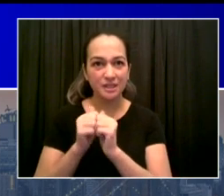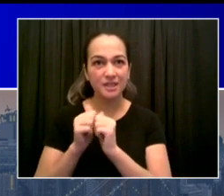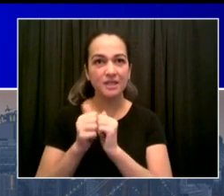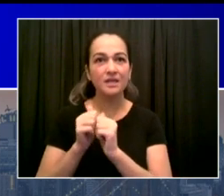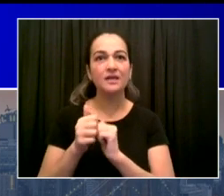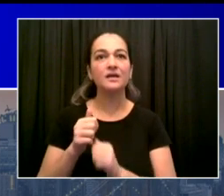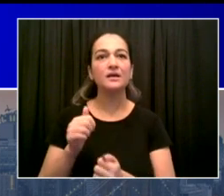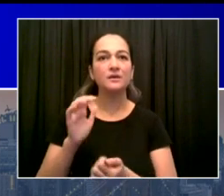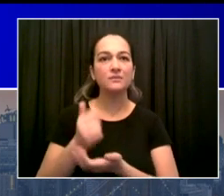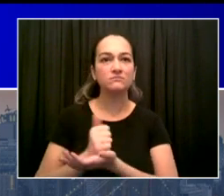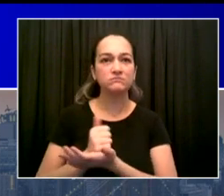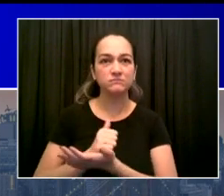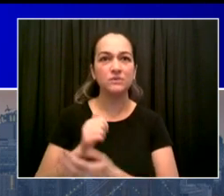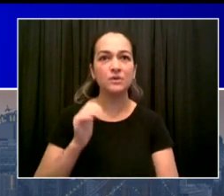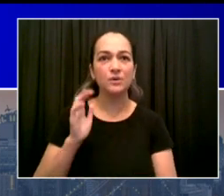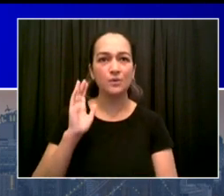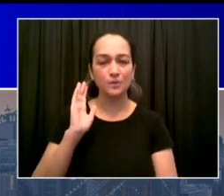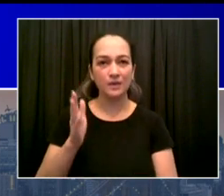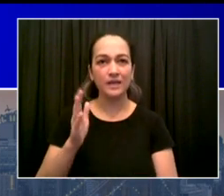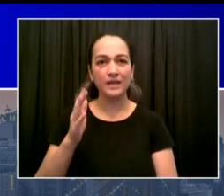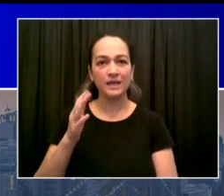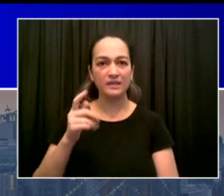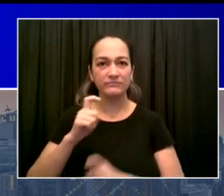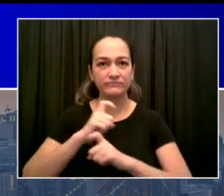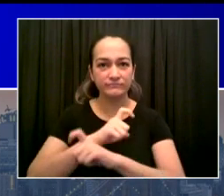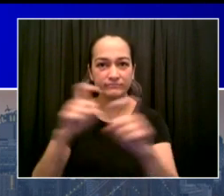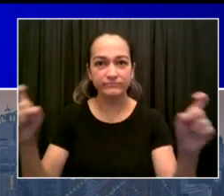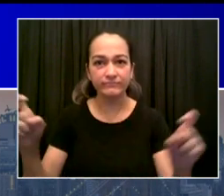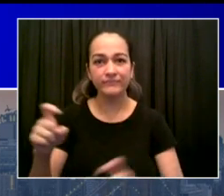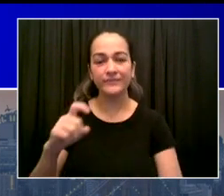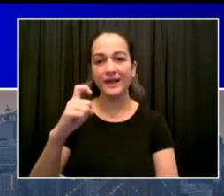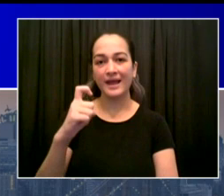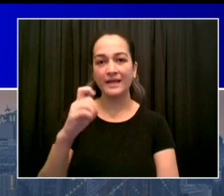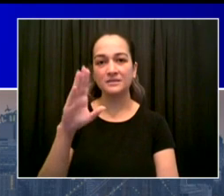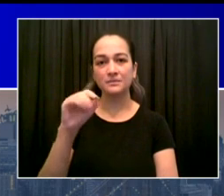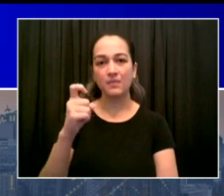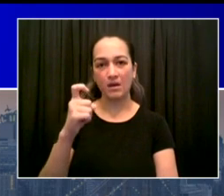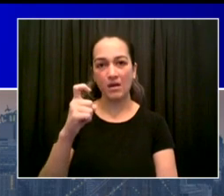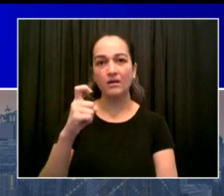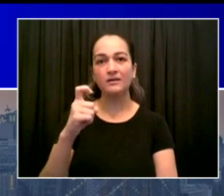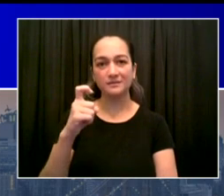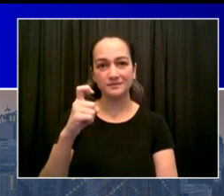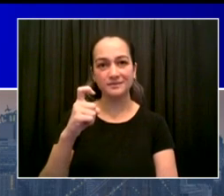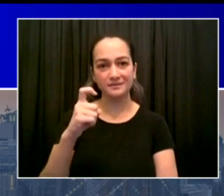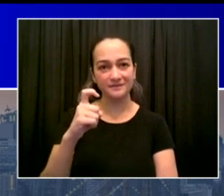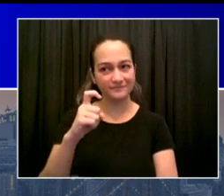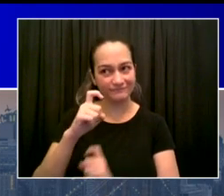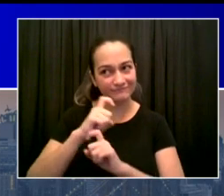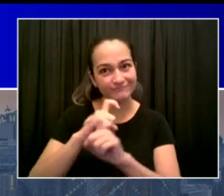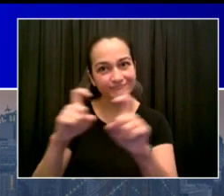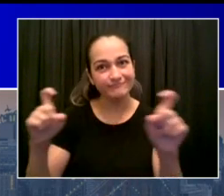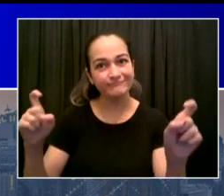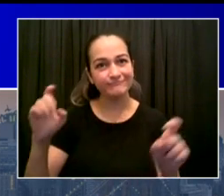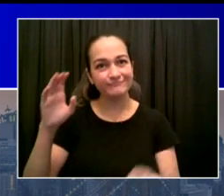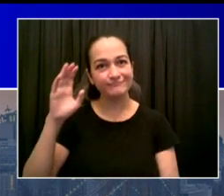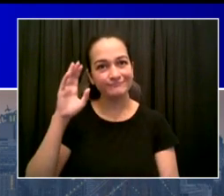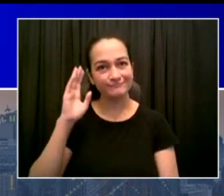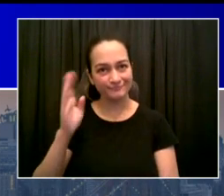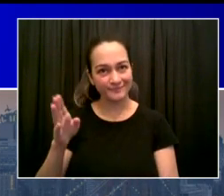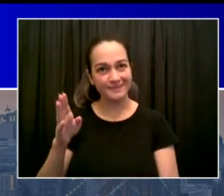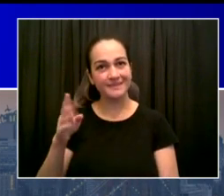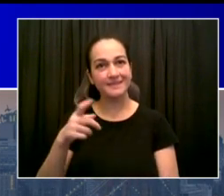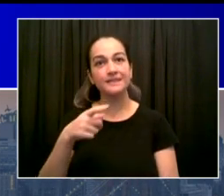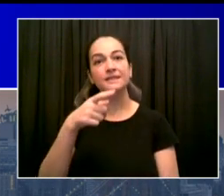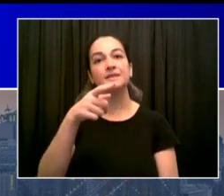Xbox is game pass memberships. Amazing stuff. Here are the ground rules to play. You have to have at least one dose